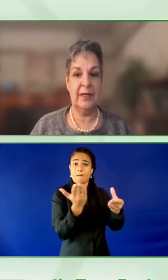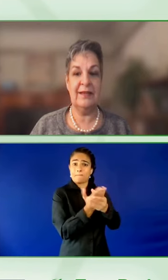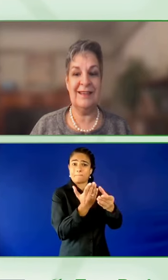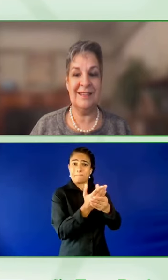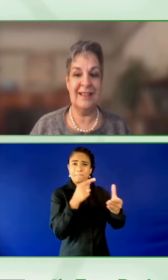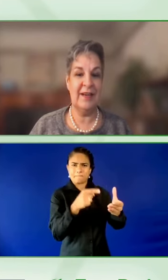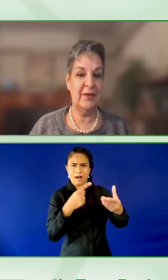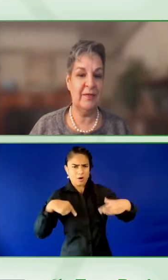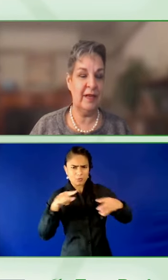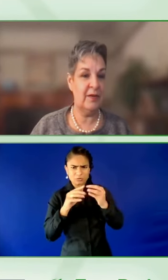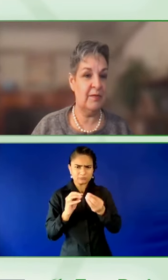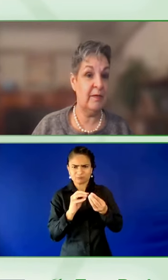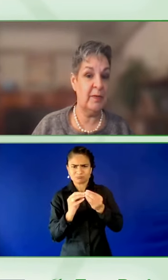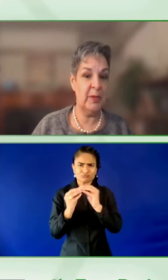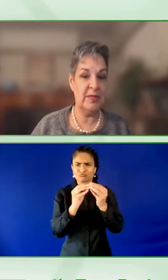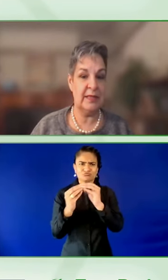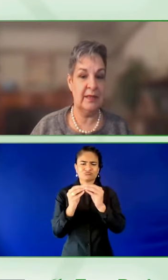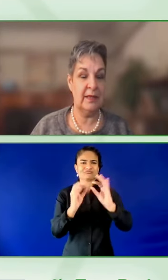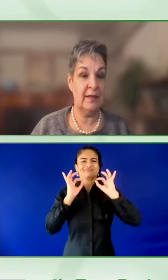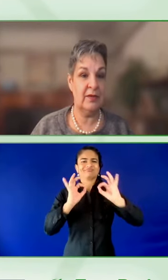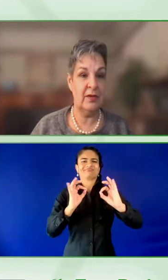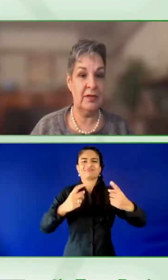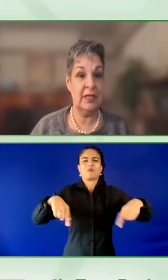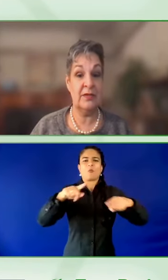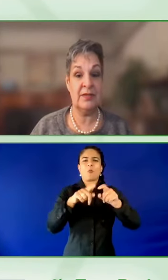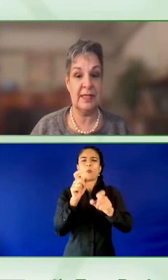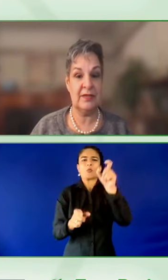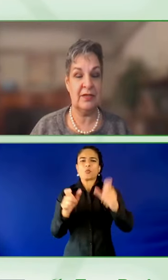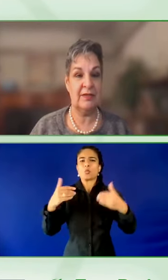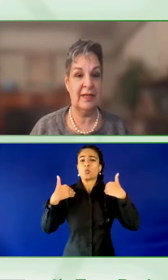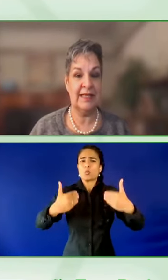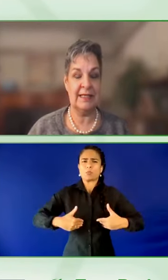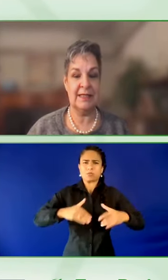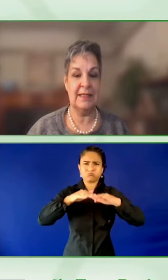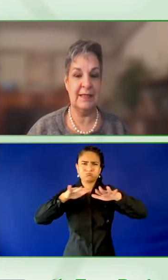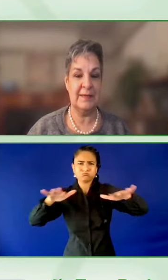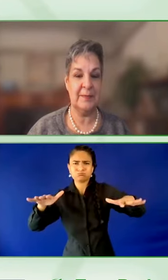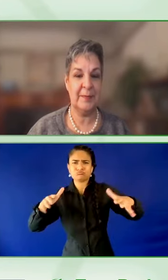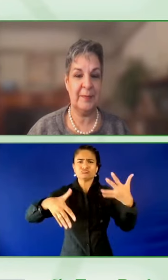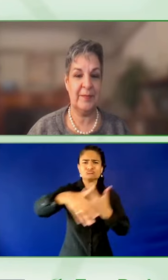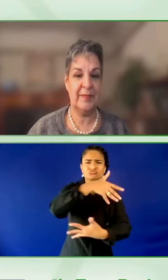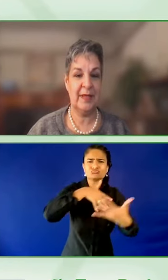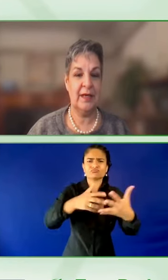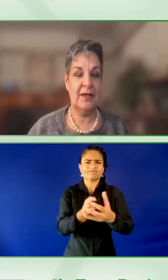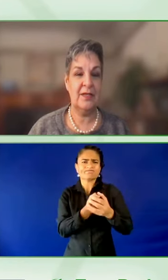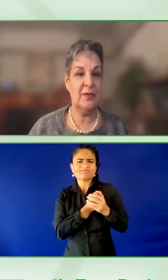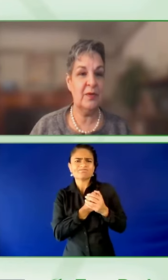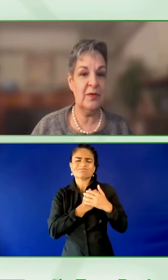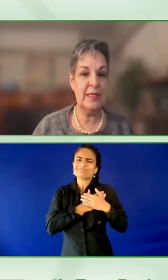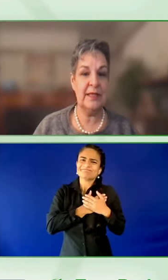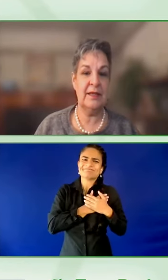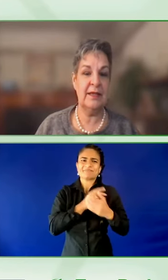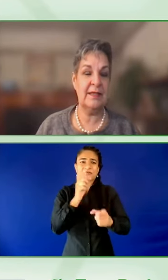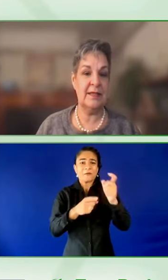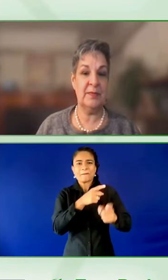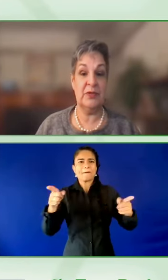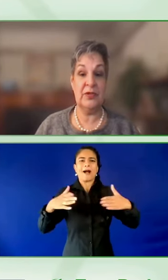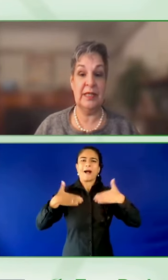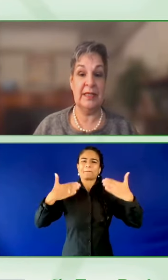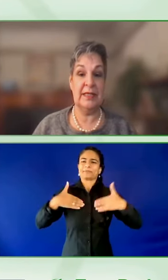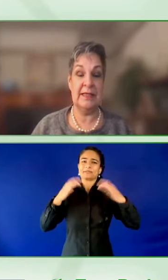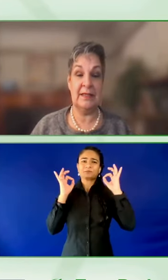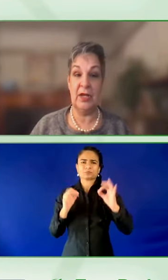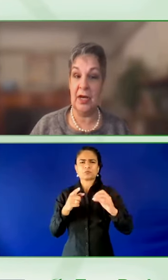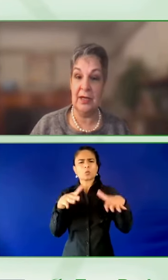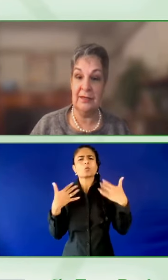the inherent value of every person and acknowledge intersectional identities. So, in closing, the accessible